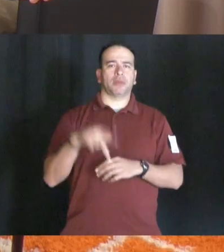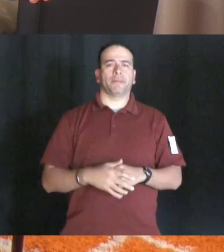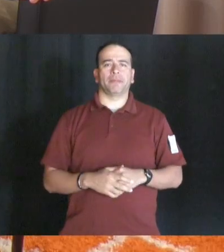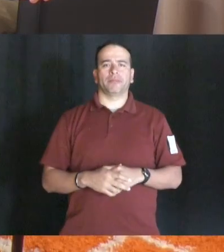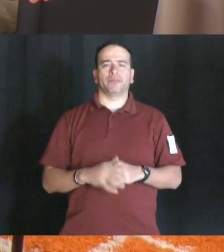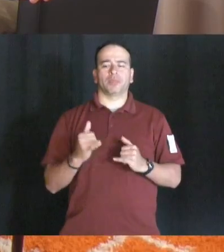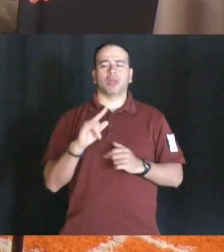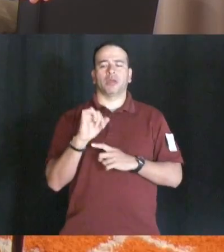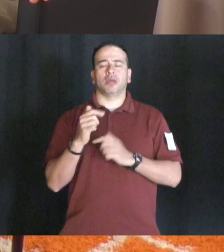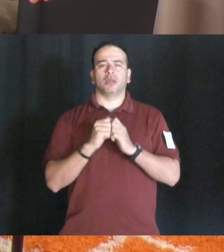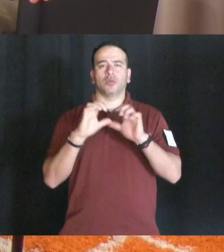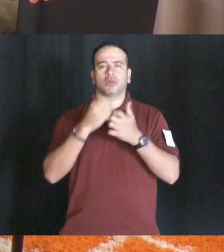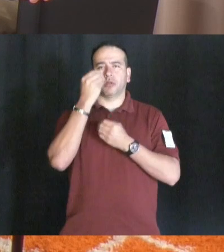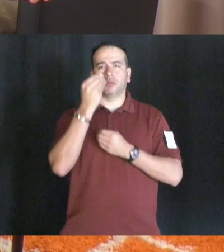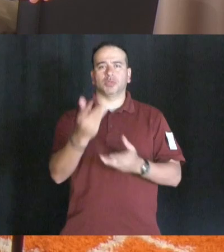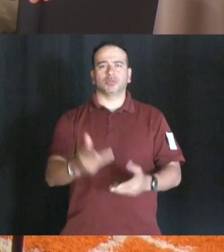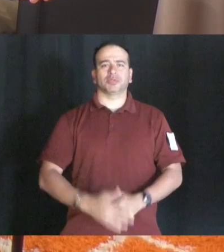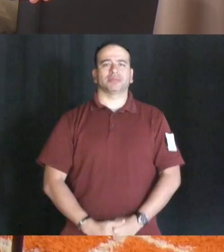Now to Alex with your club news.